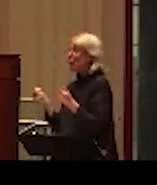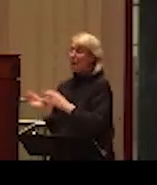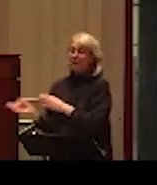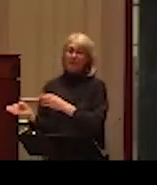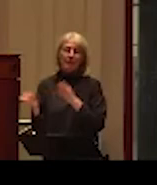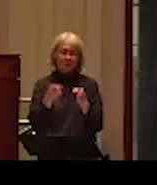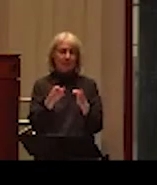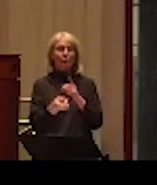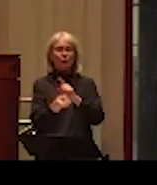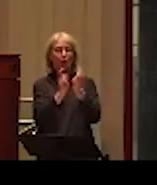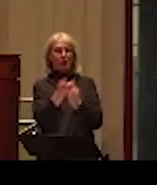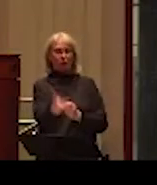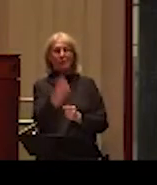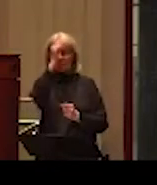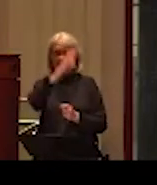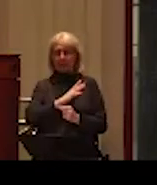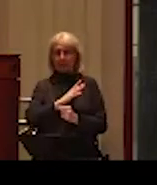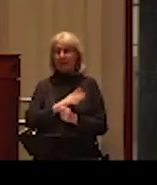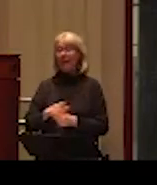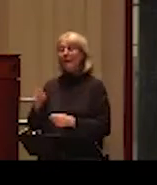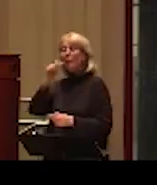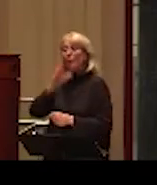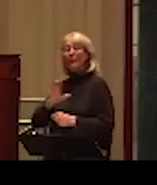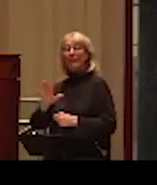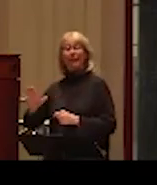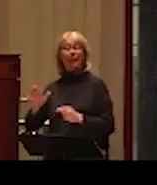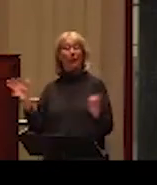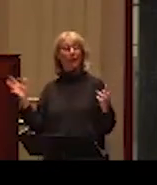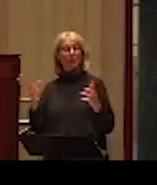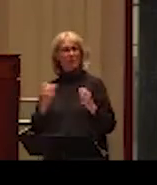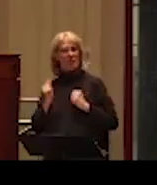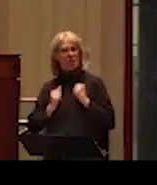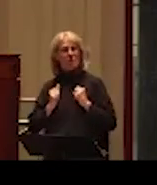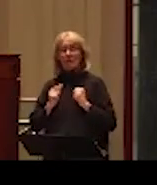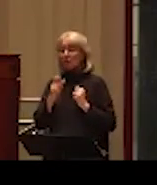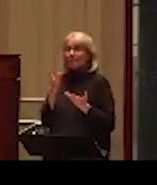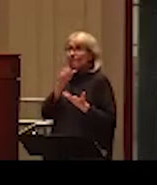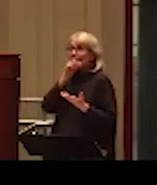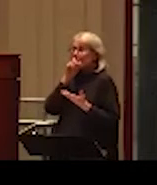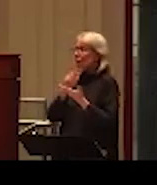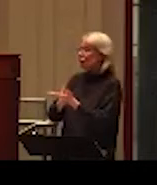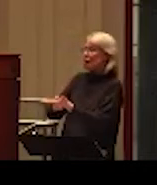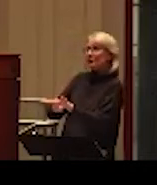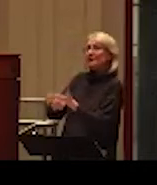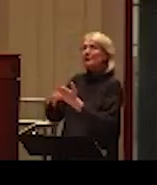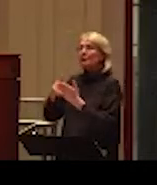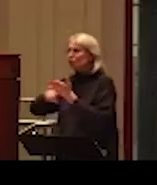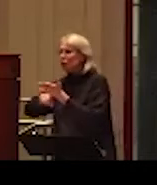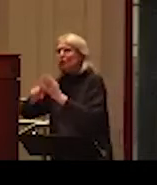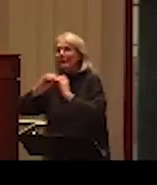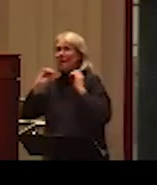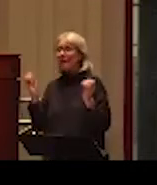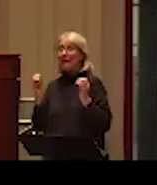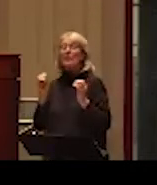violent men. Women's aggression was almost not recognized and discussed. When it was discussed, it was in the